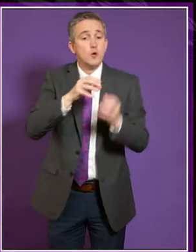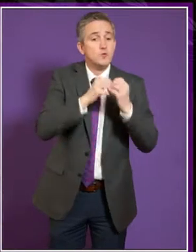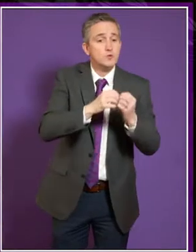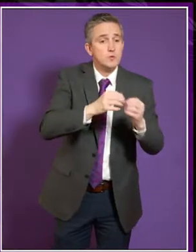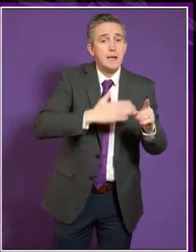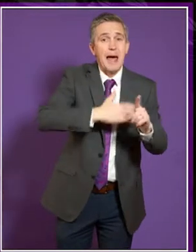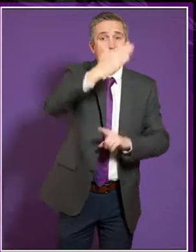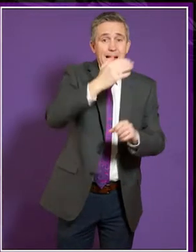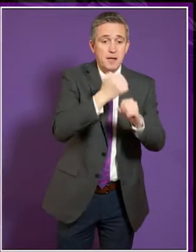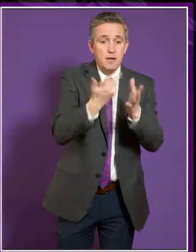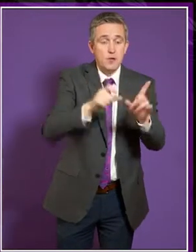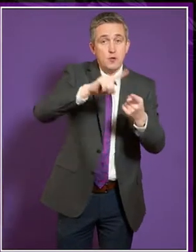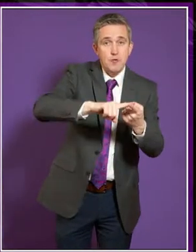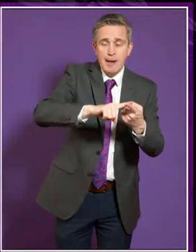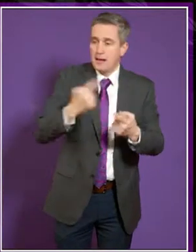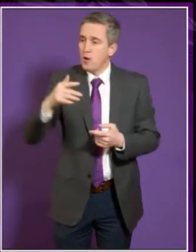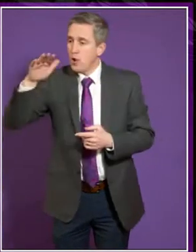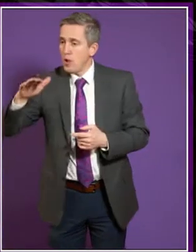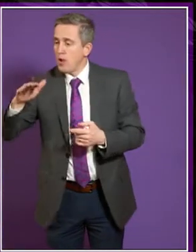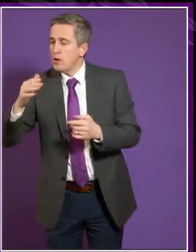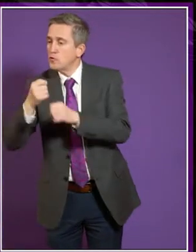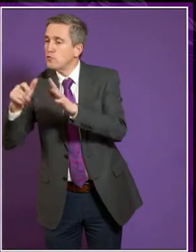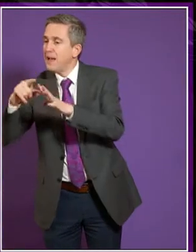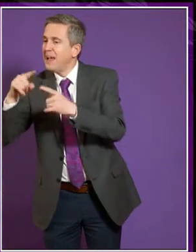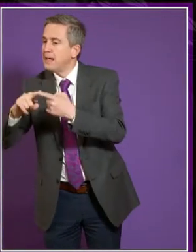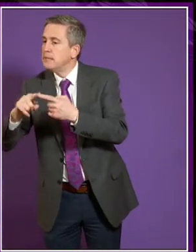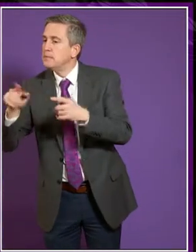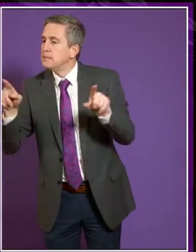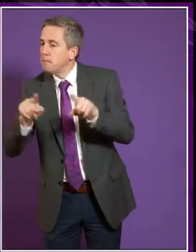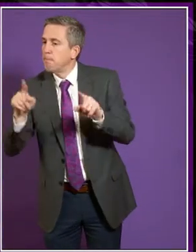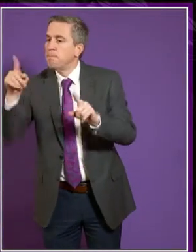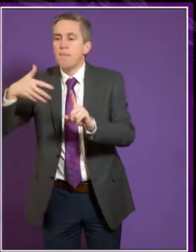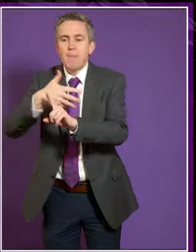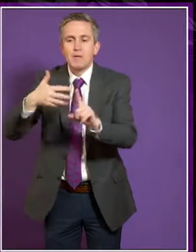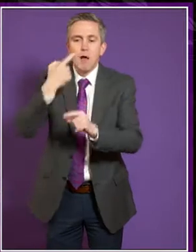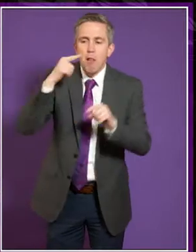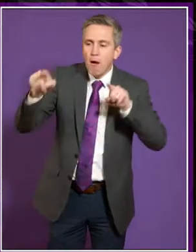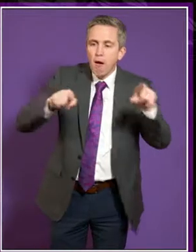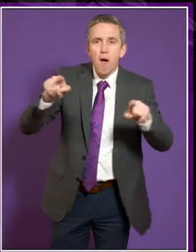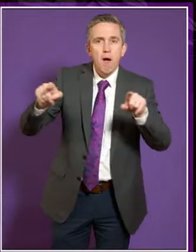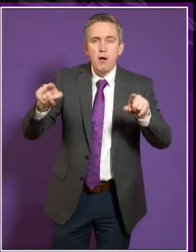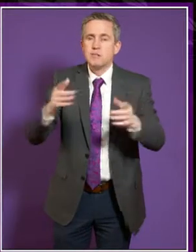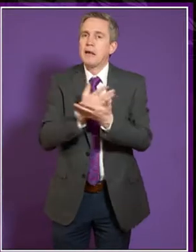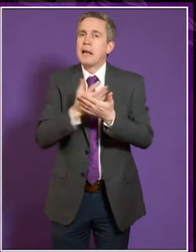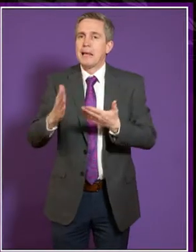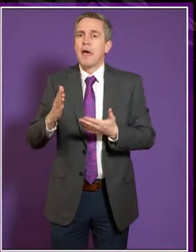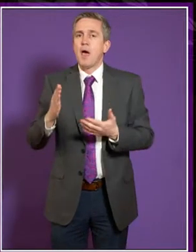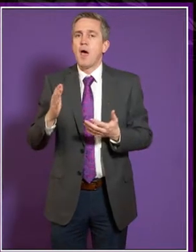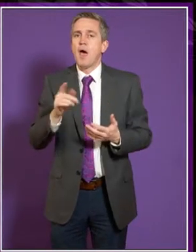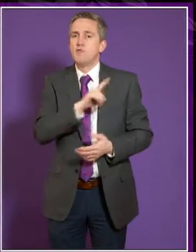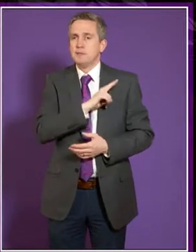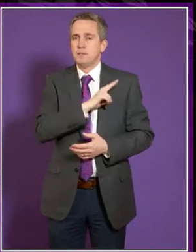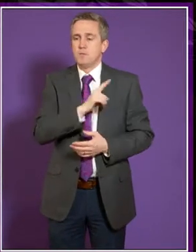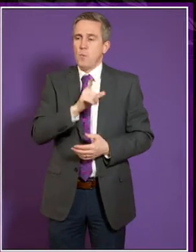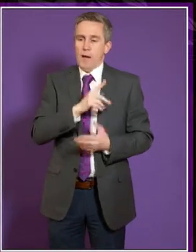who's going to find it difficult to get in, that will look unfair, and you will need to have a robust evidence base underpinning that to explain